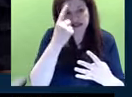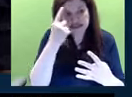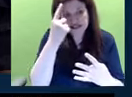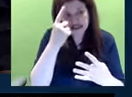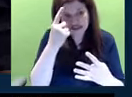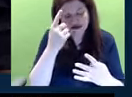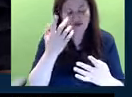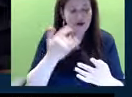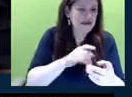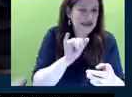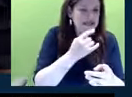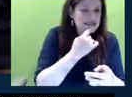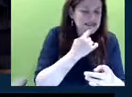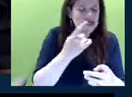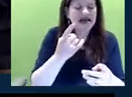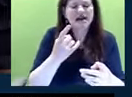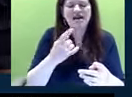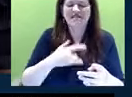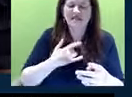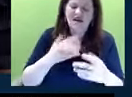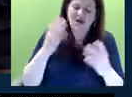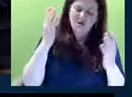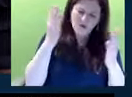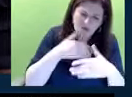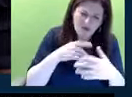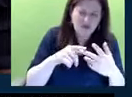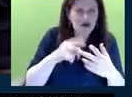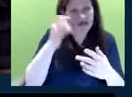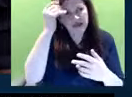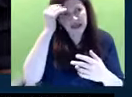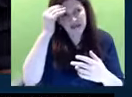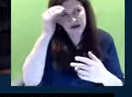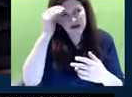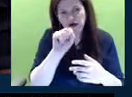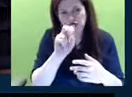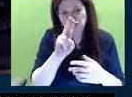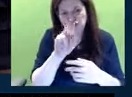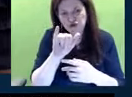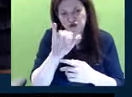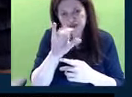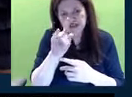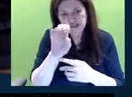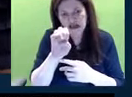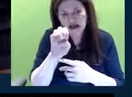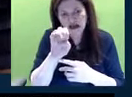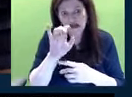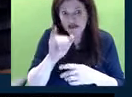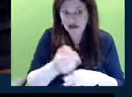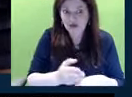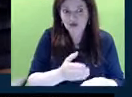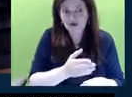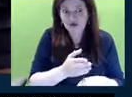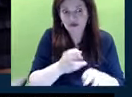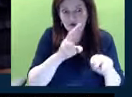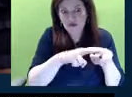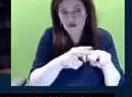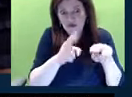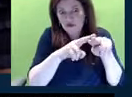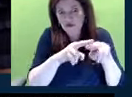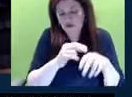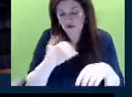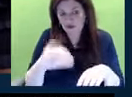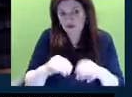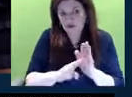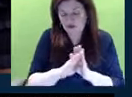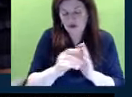hopelessness and depression, but suicide ideation. That is significantly an increase. And so we have a lot of work to continue